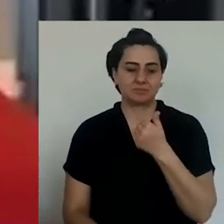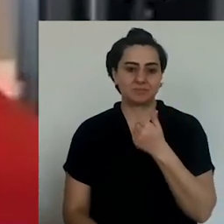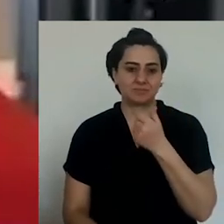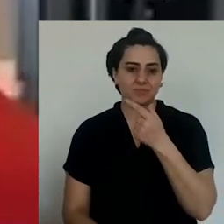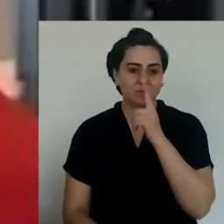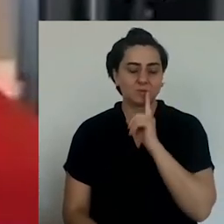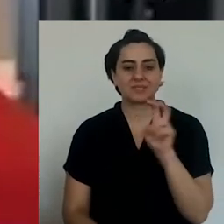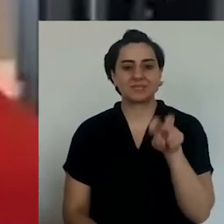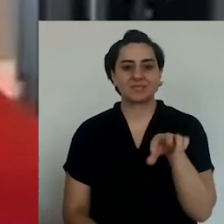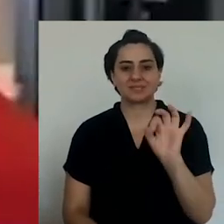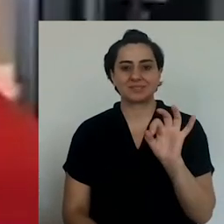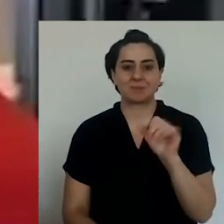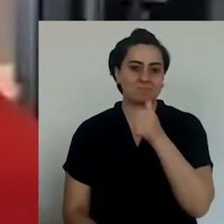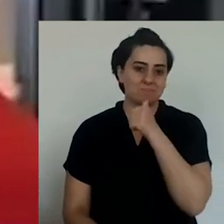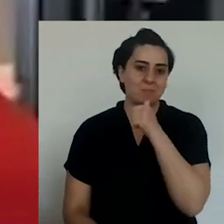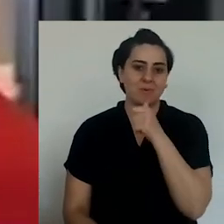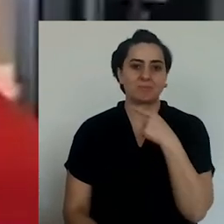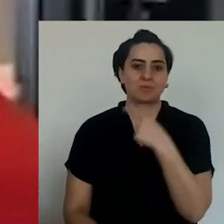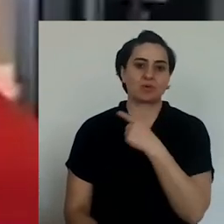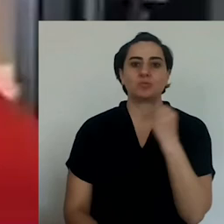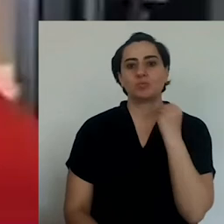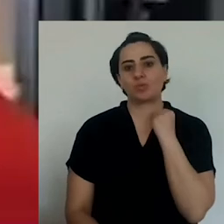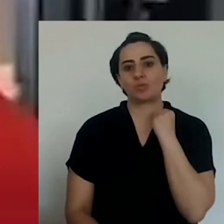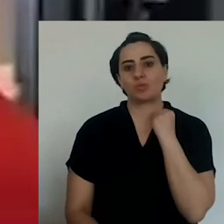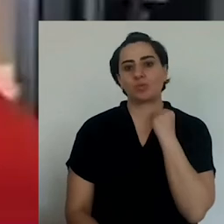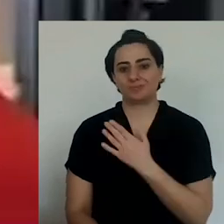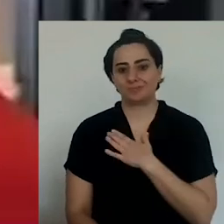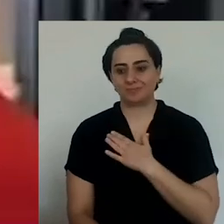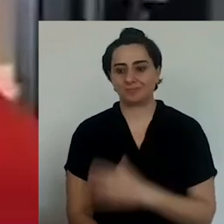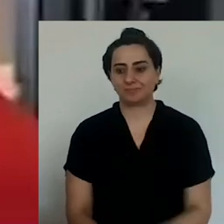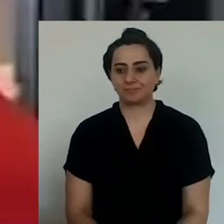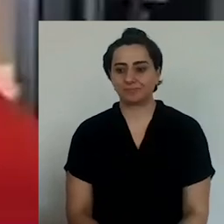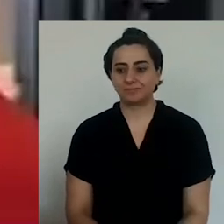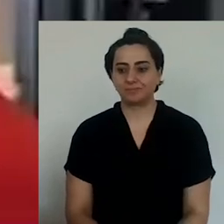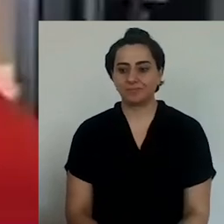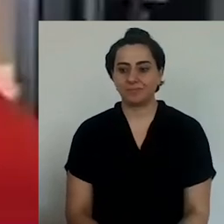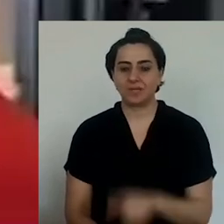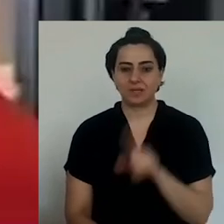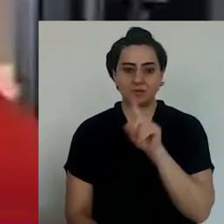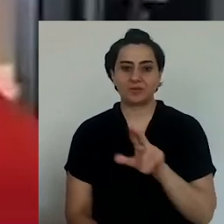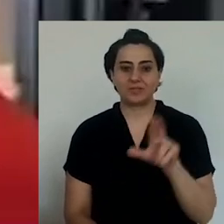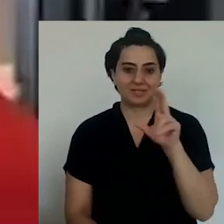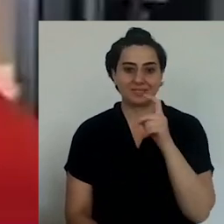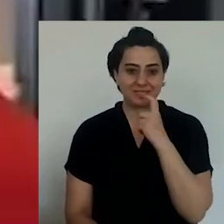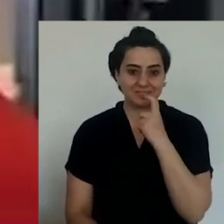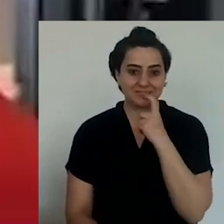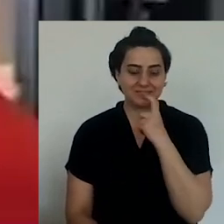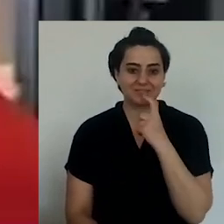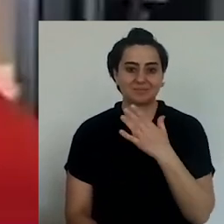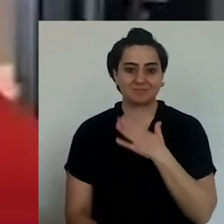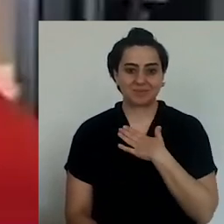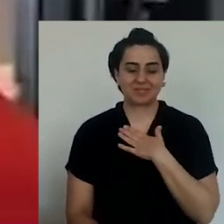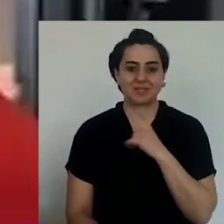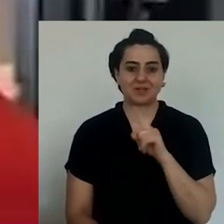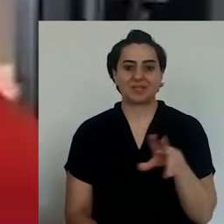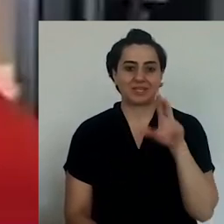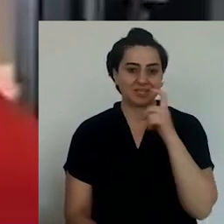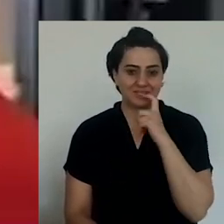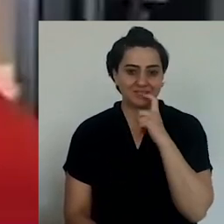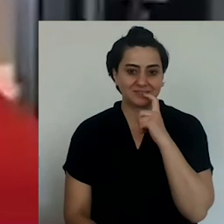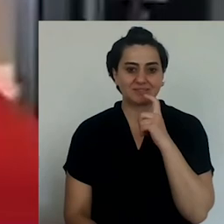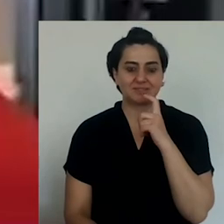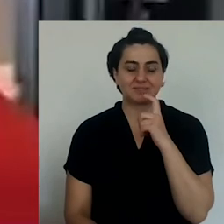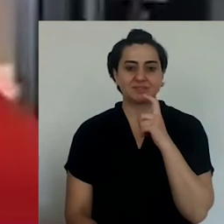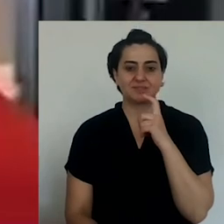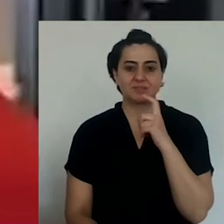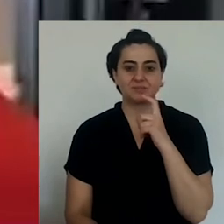children. And if I did that, I think I owe 80% of that to my dad until